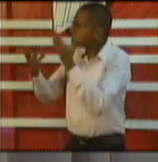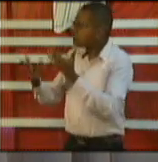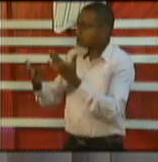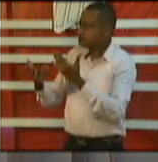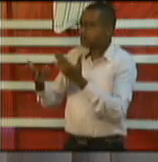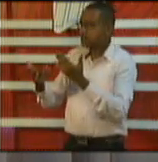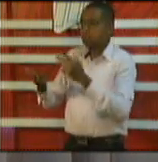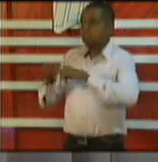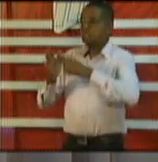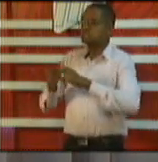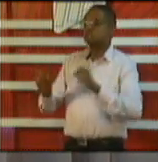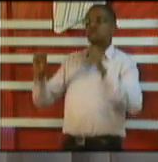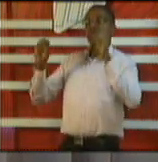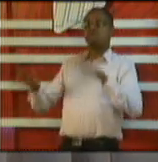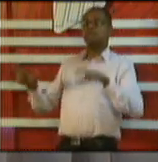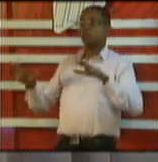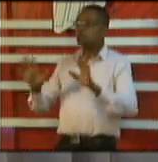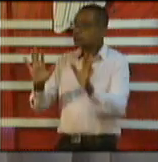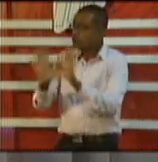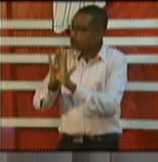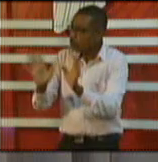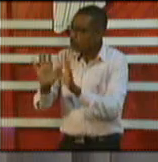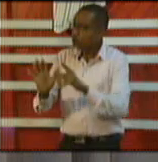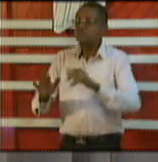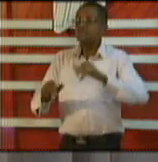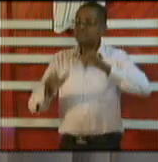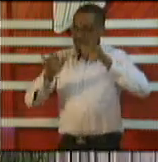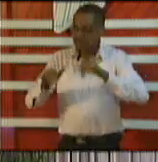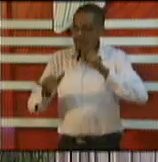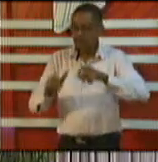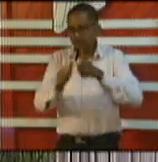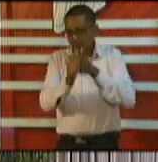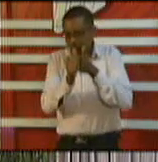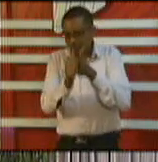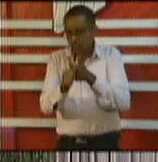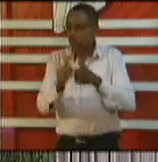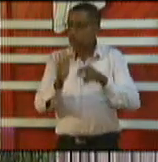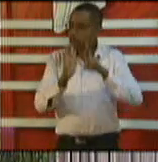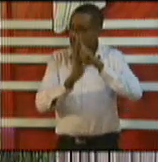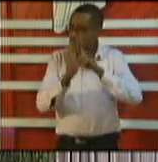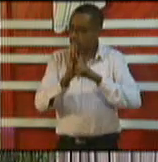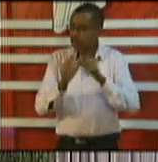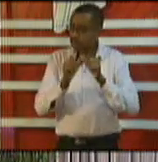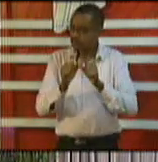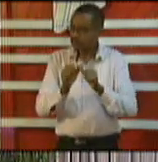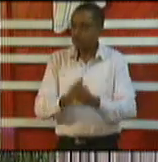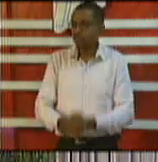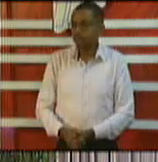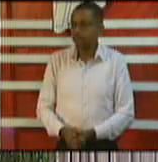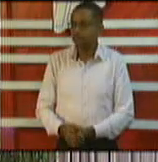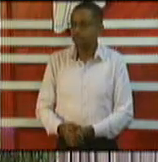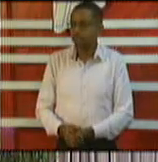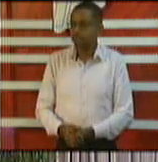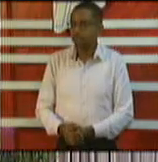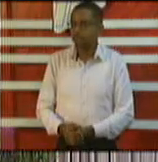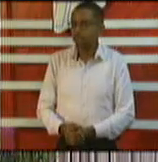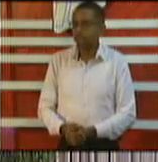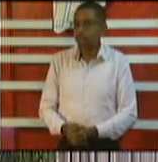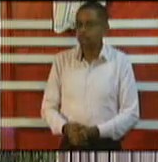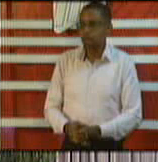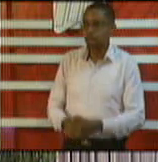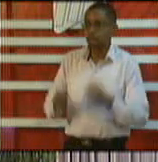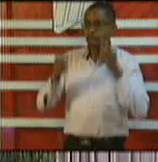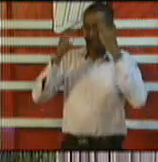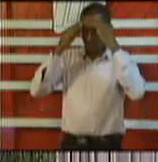serious serious health benefits to begin and also joint select committees of Parliament ask even though they have less than